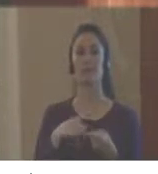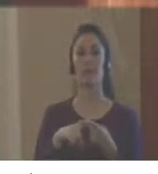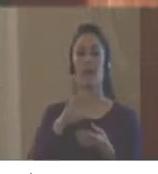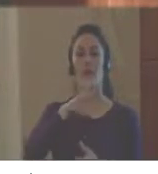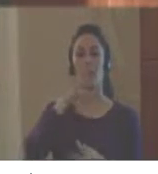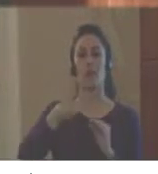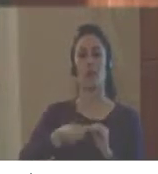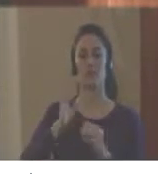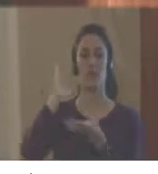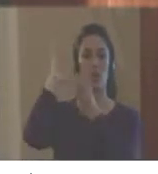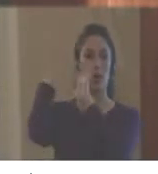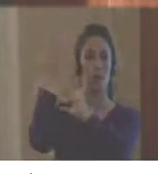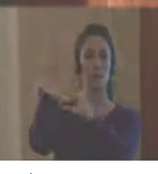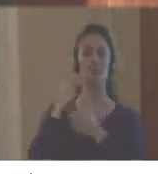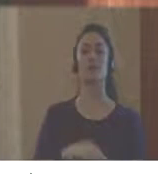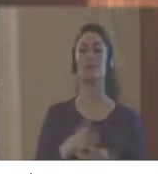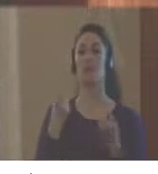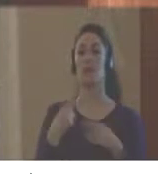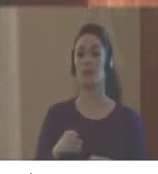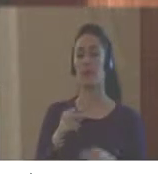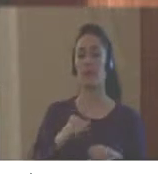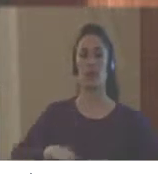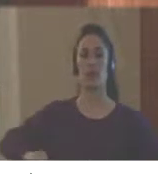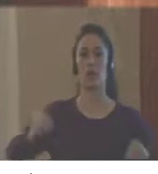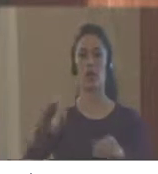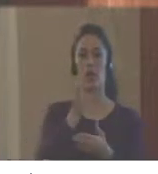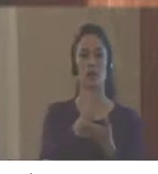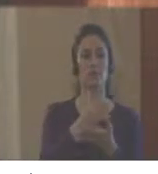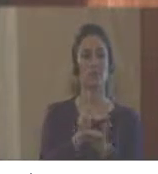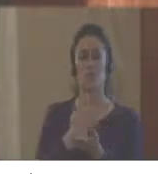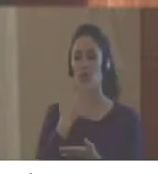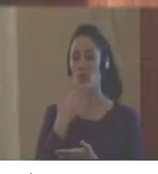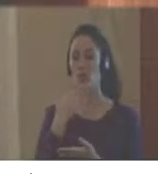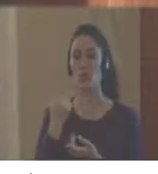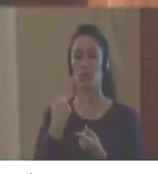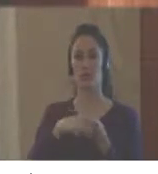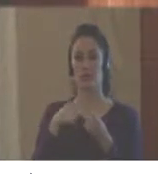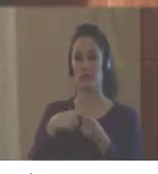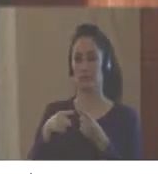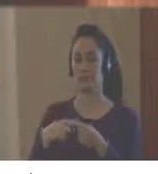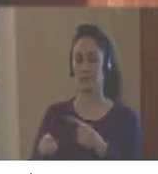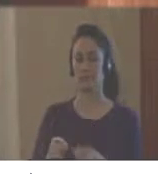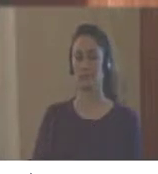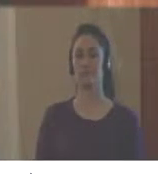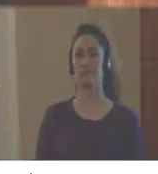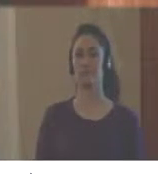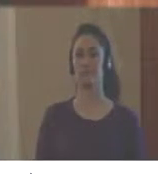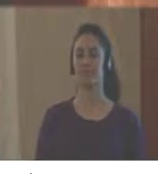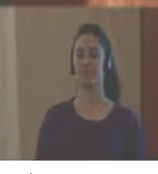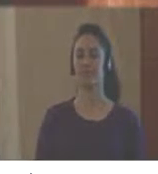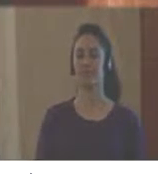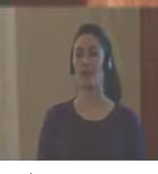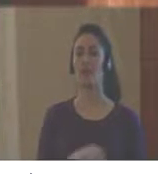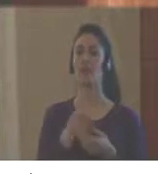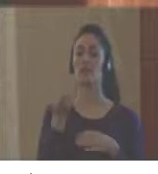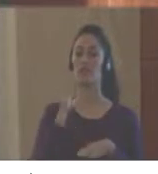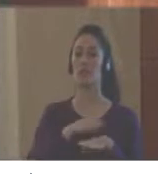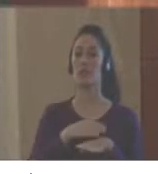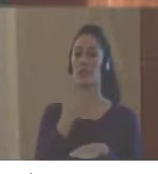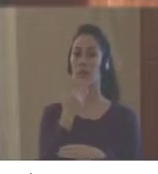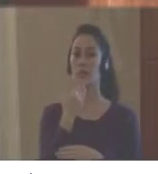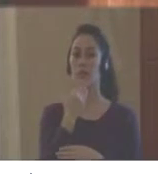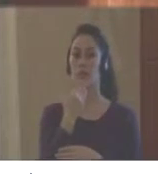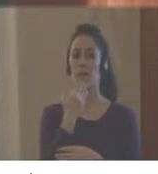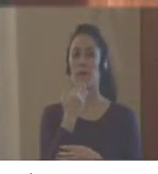resources, climate change, territorial management, and urban development, and so on and so forth. And